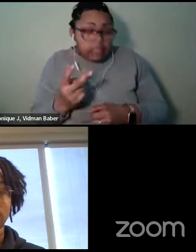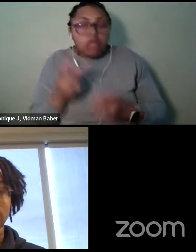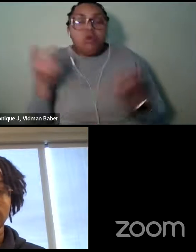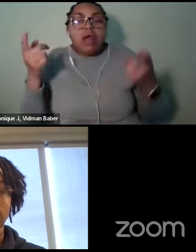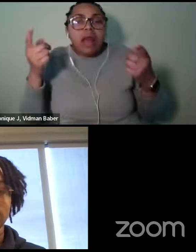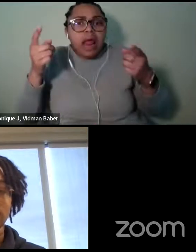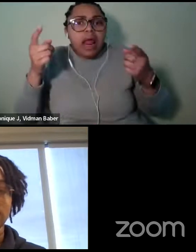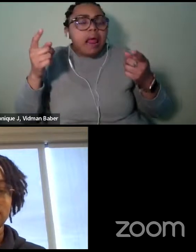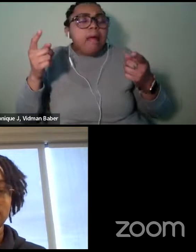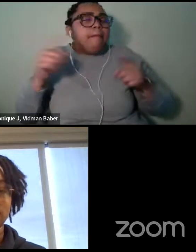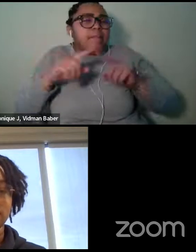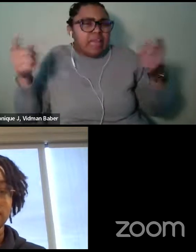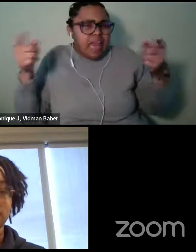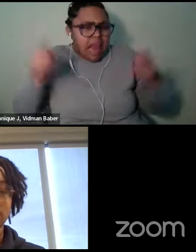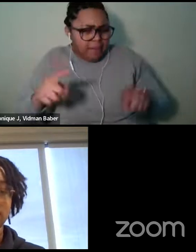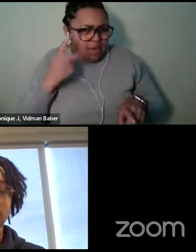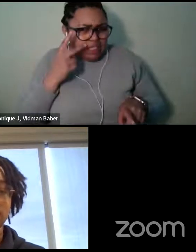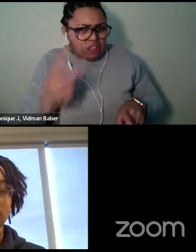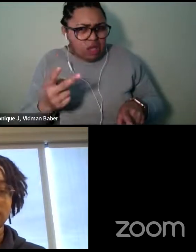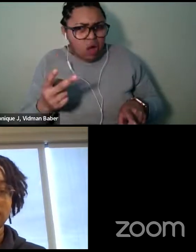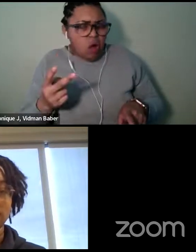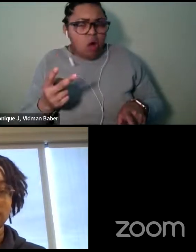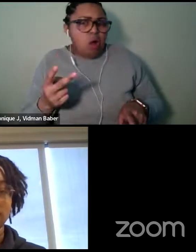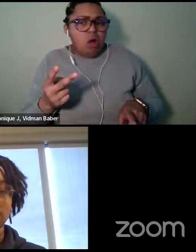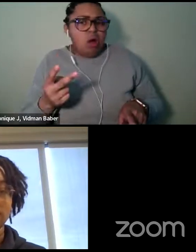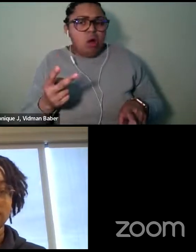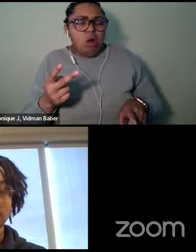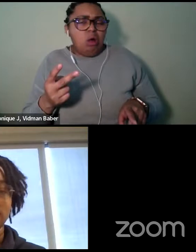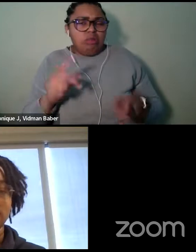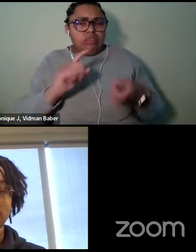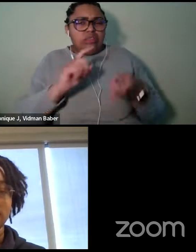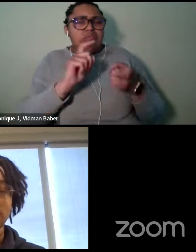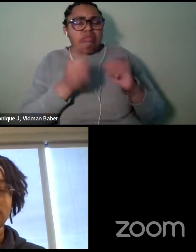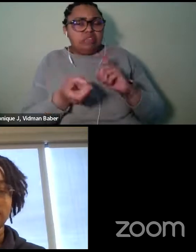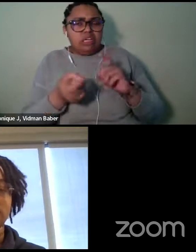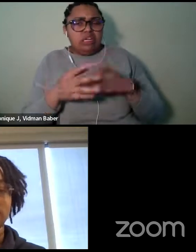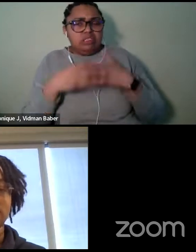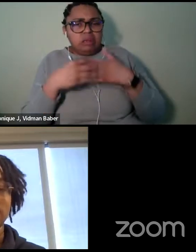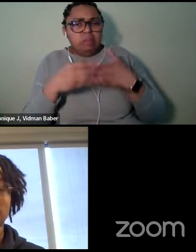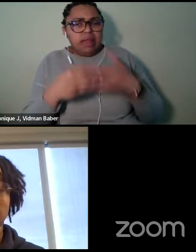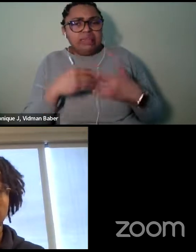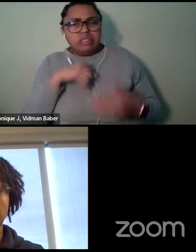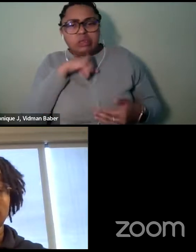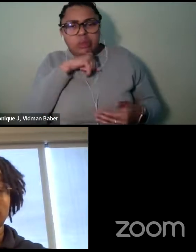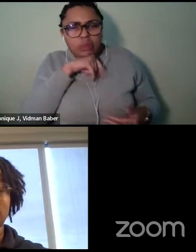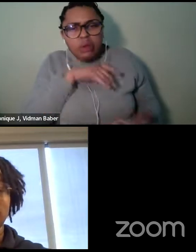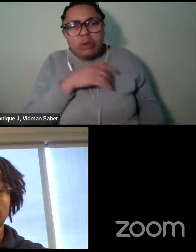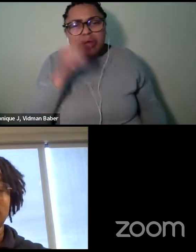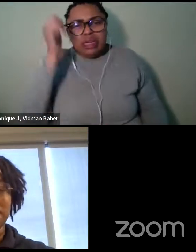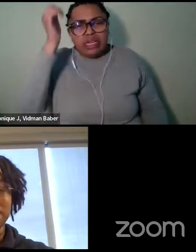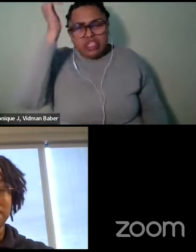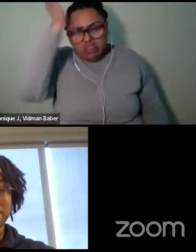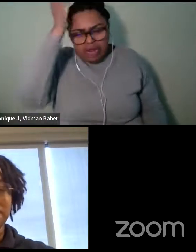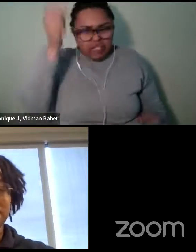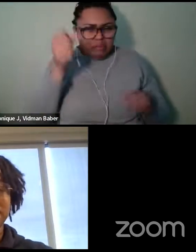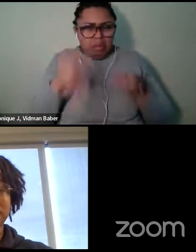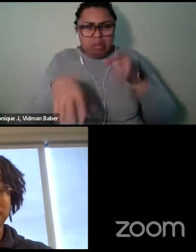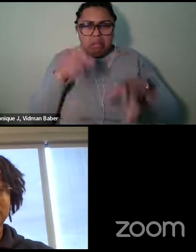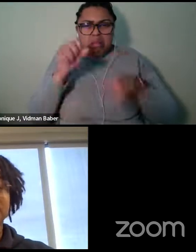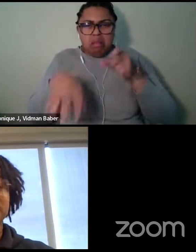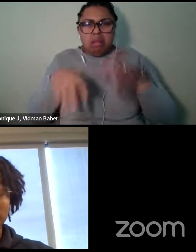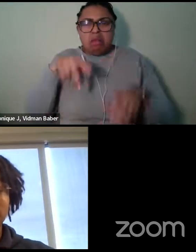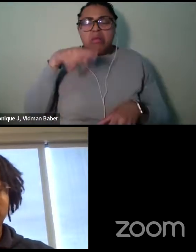pollution, that's, that's what inspired me to write it. I wanted to encourage, try to encourage people,